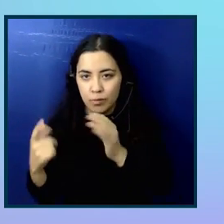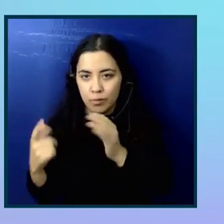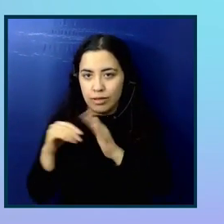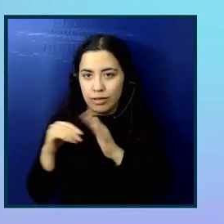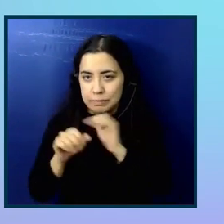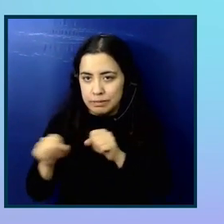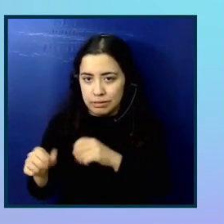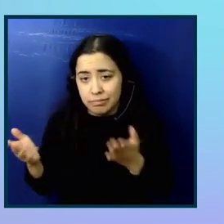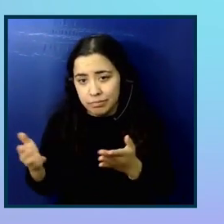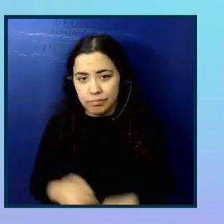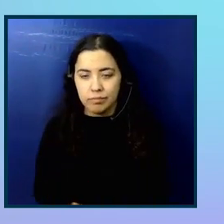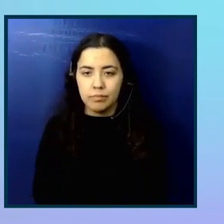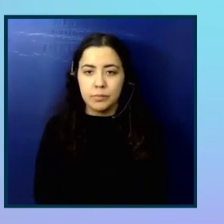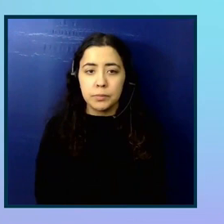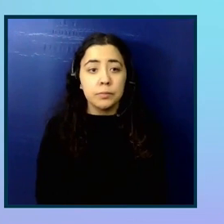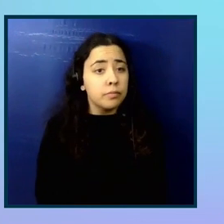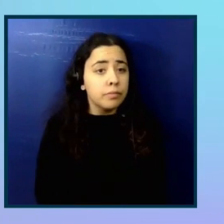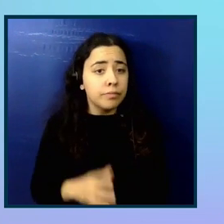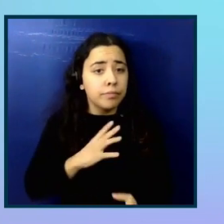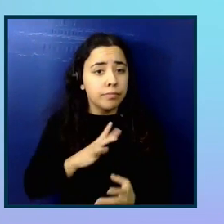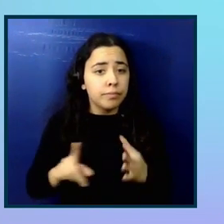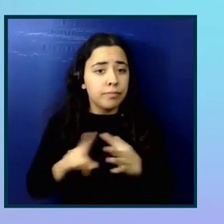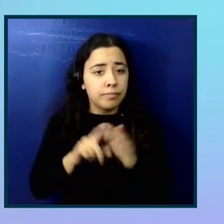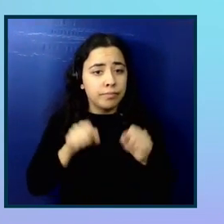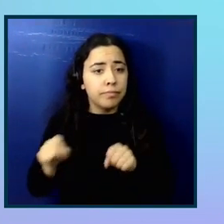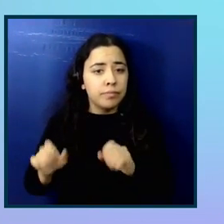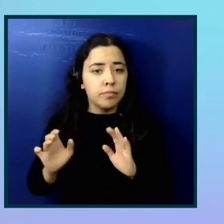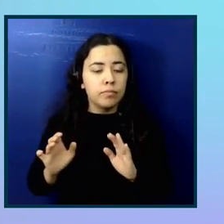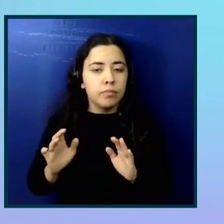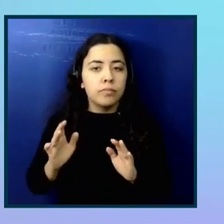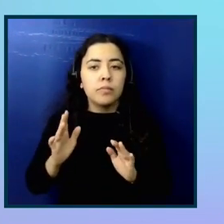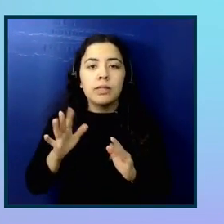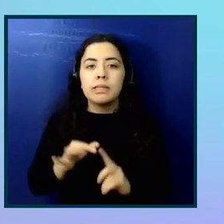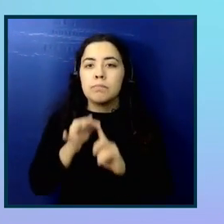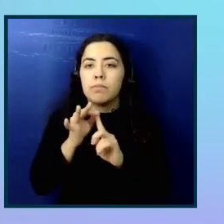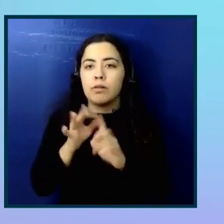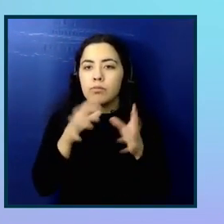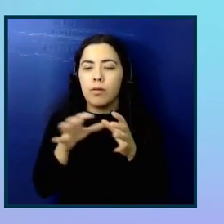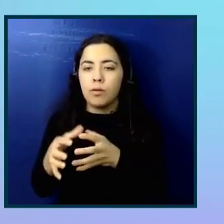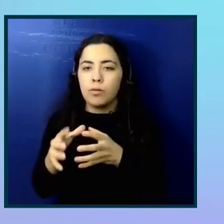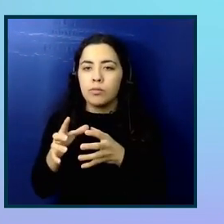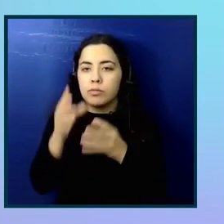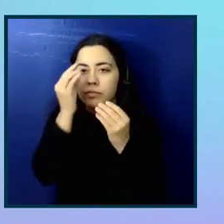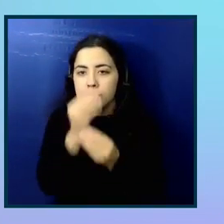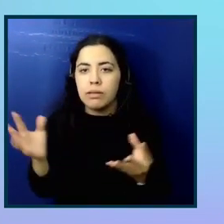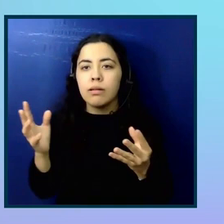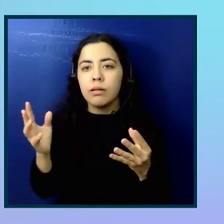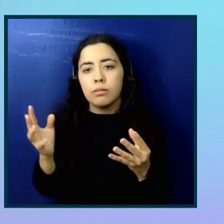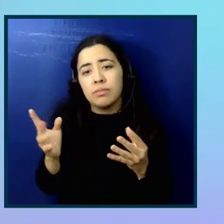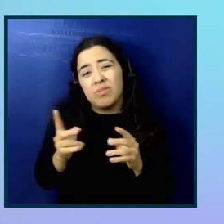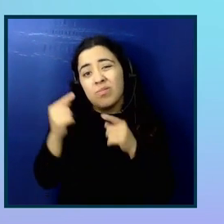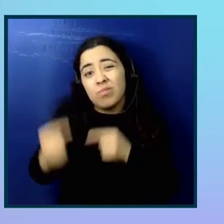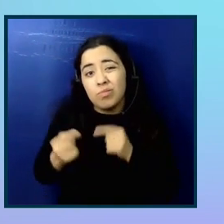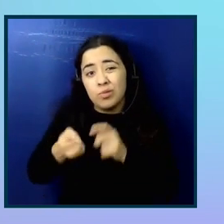Yeah, yeah, but you can come across that. And because of special category data, it is a difficult